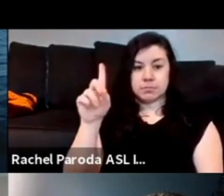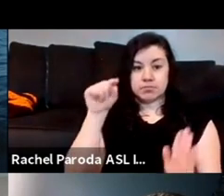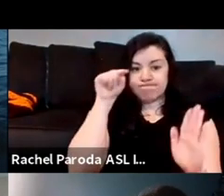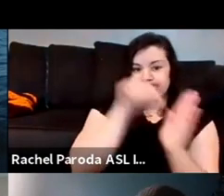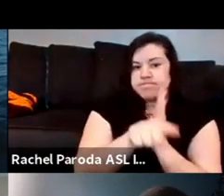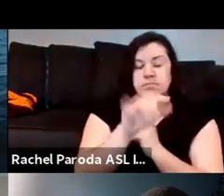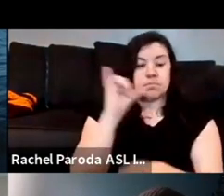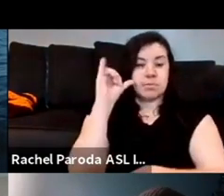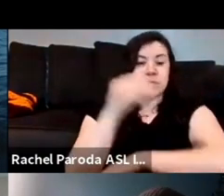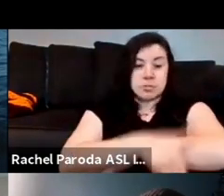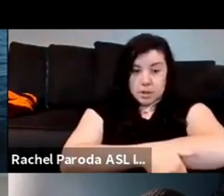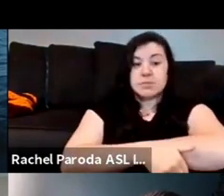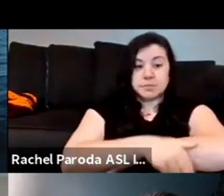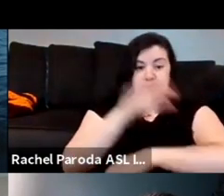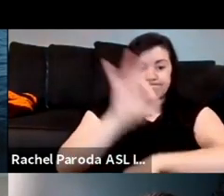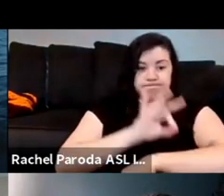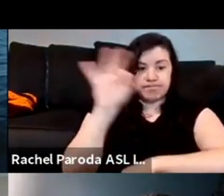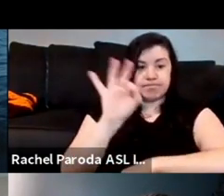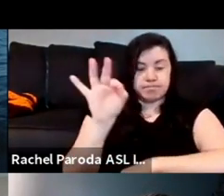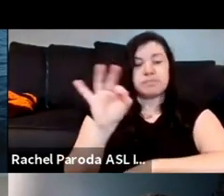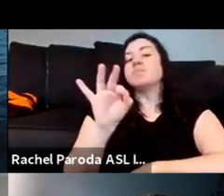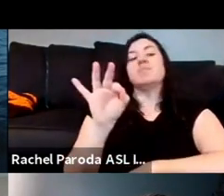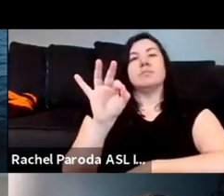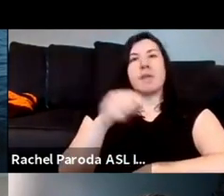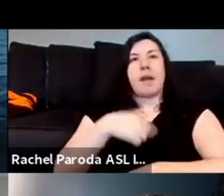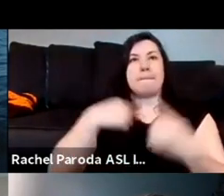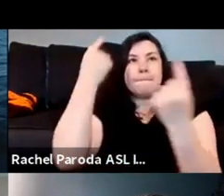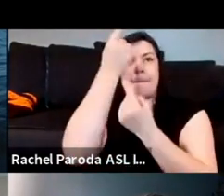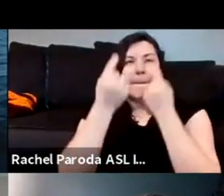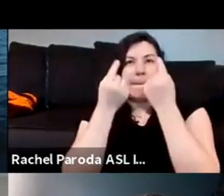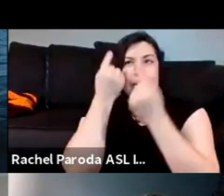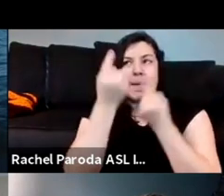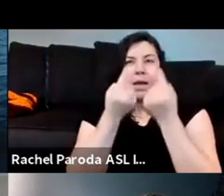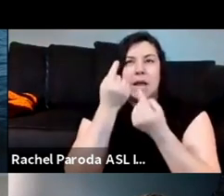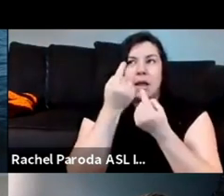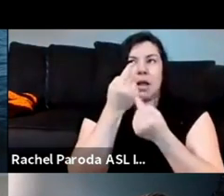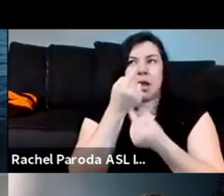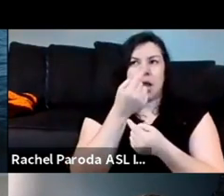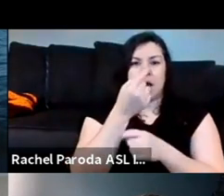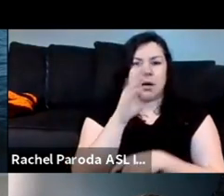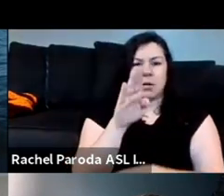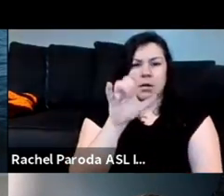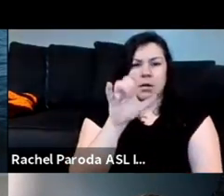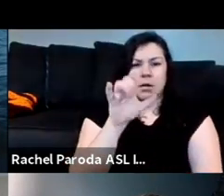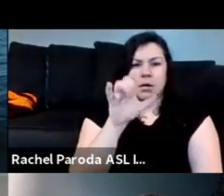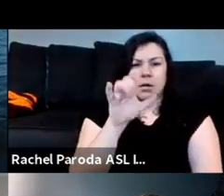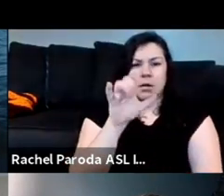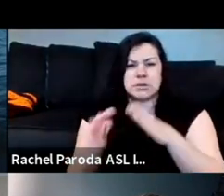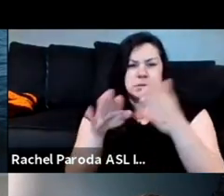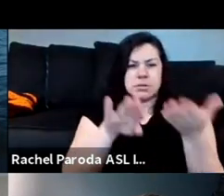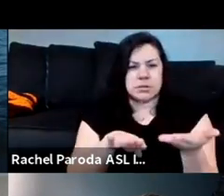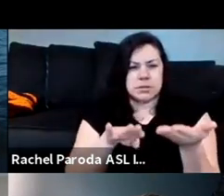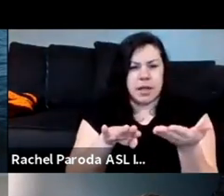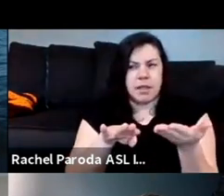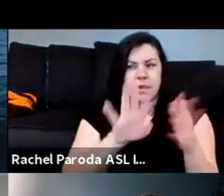um and thinking about the circulation of black death and um how the